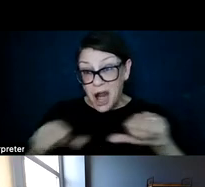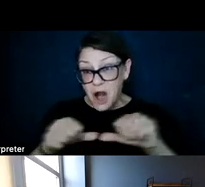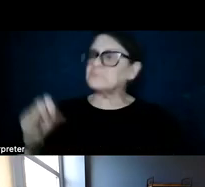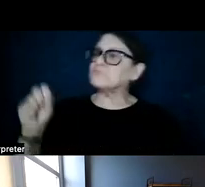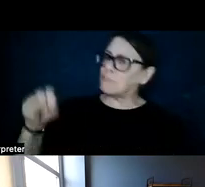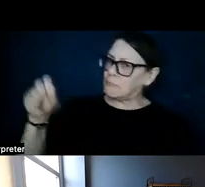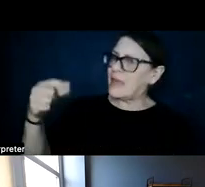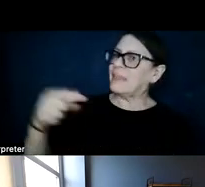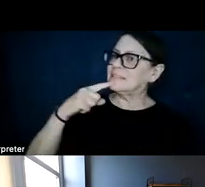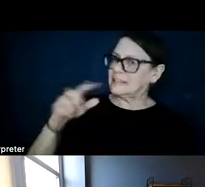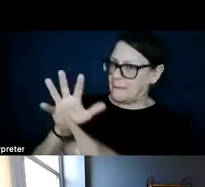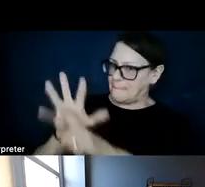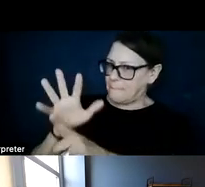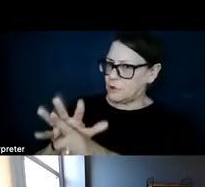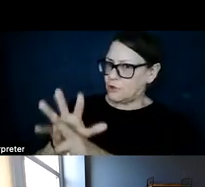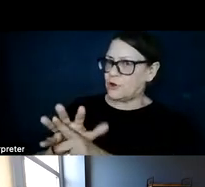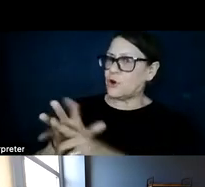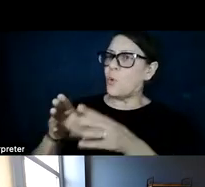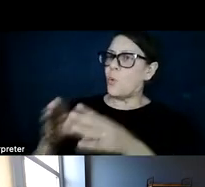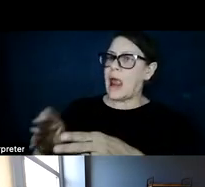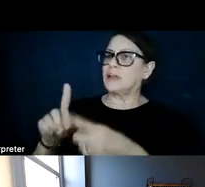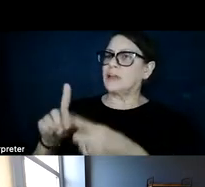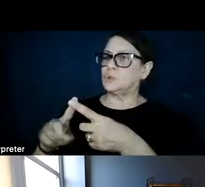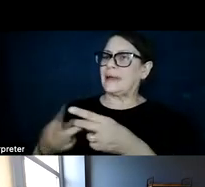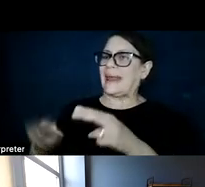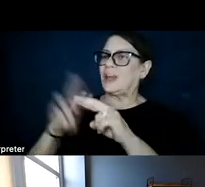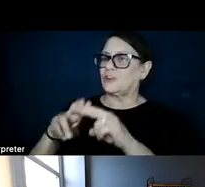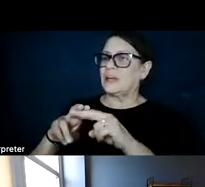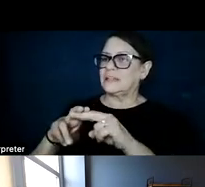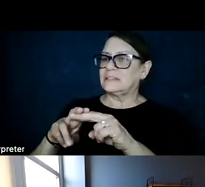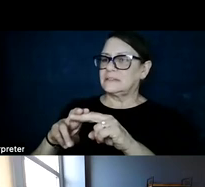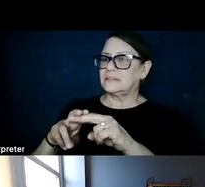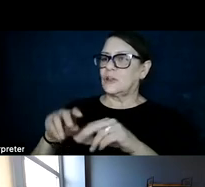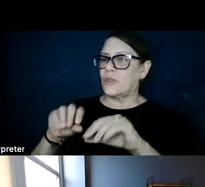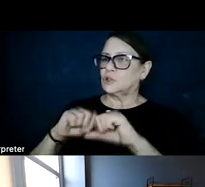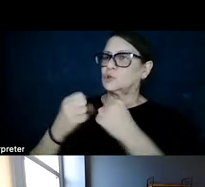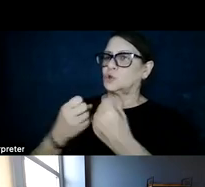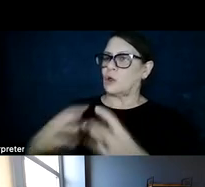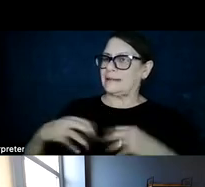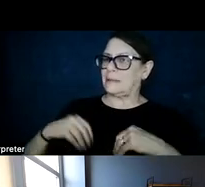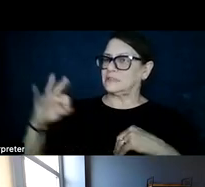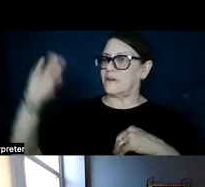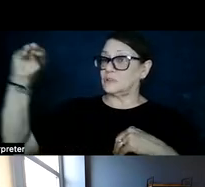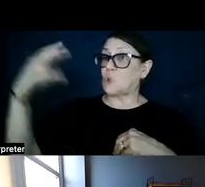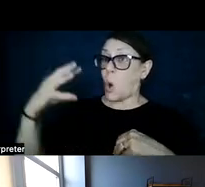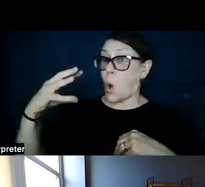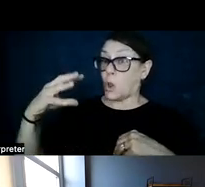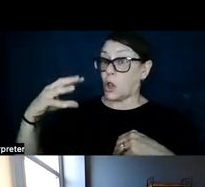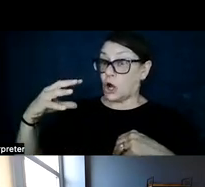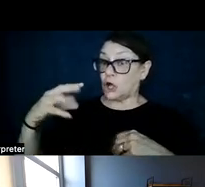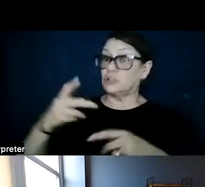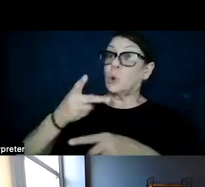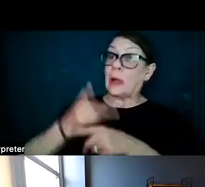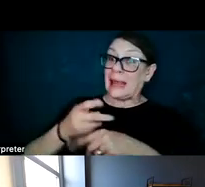popular way to increase the social acceptance of solar, like you ground-mounted solar and